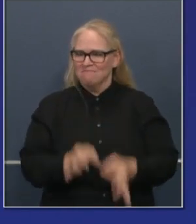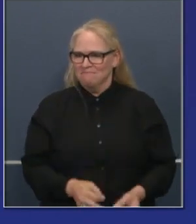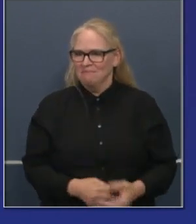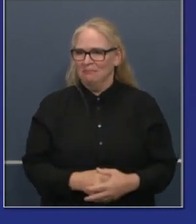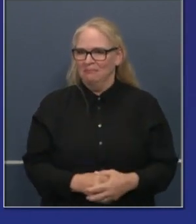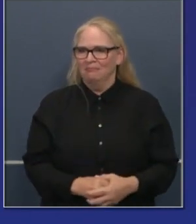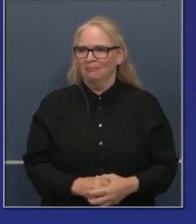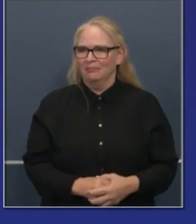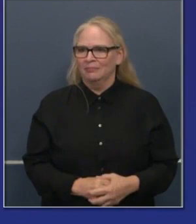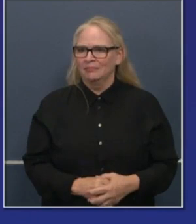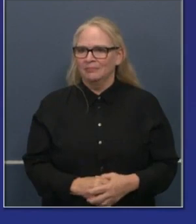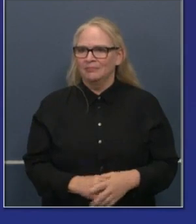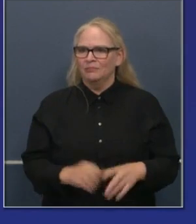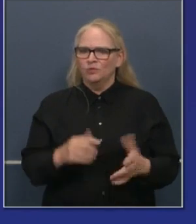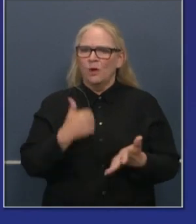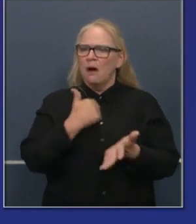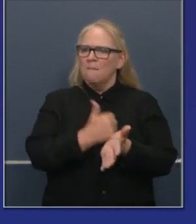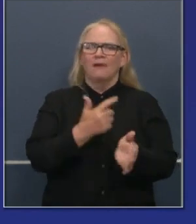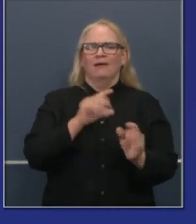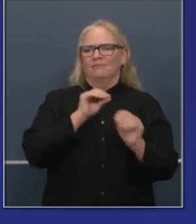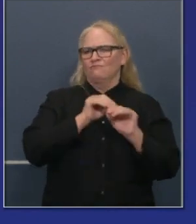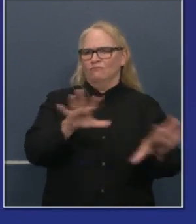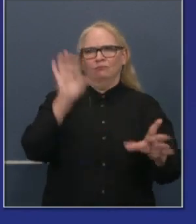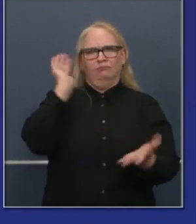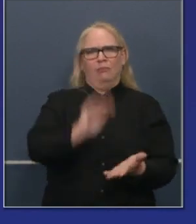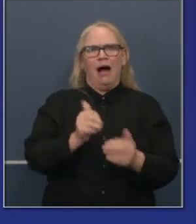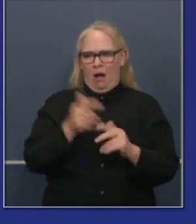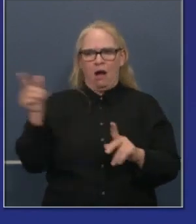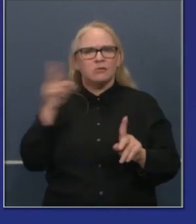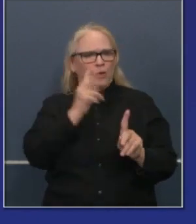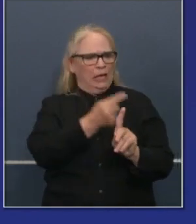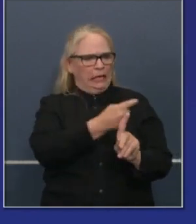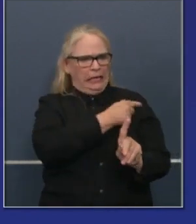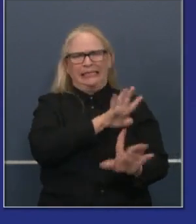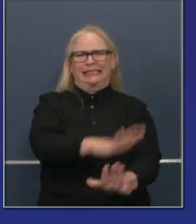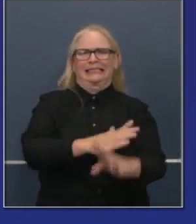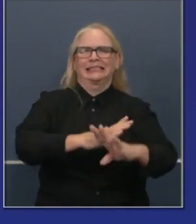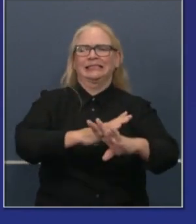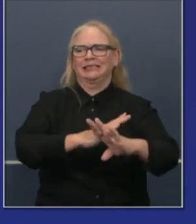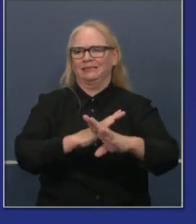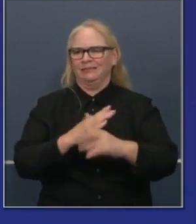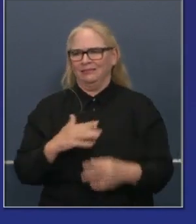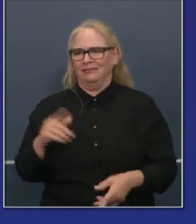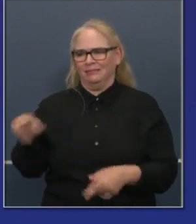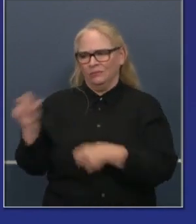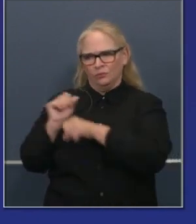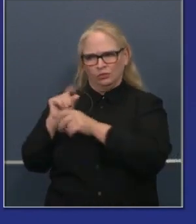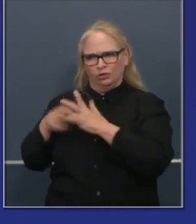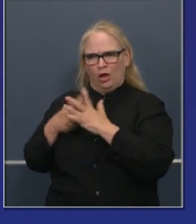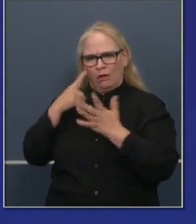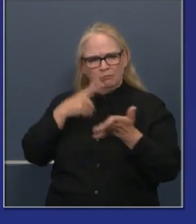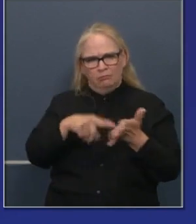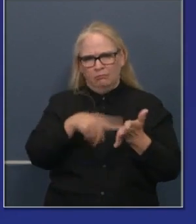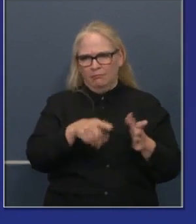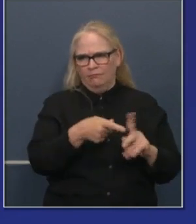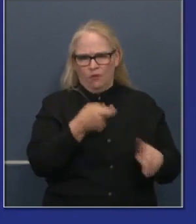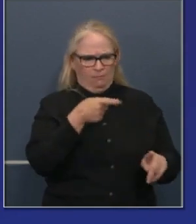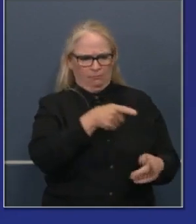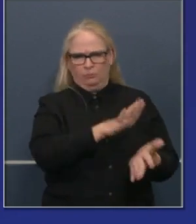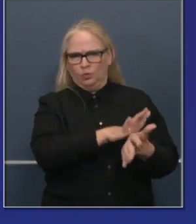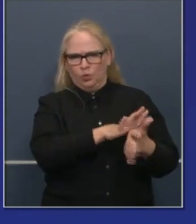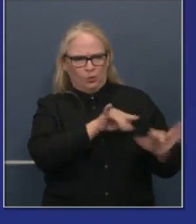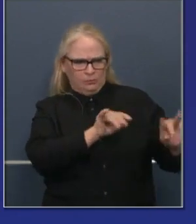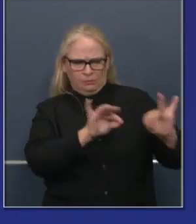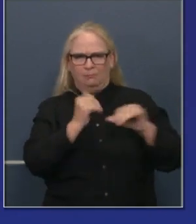in mitigating the spread and trying to understand exactly where and how the spread had